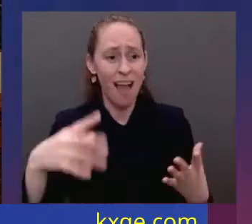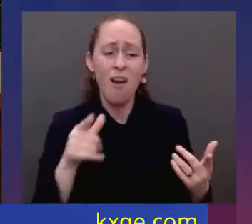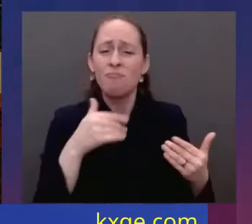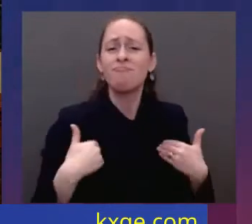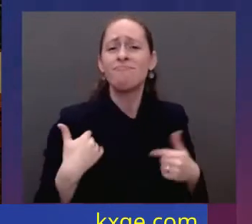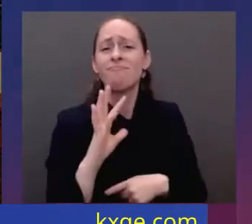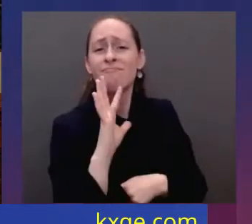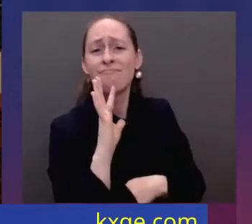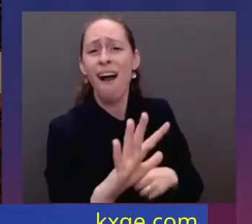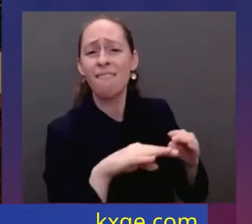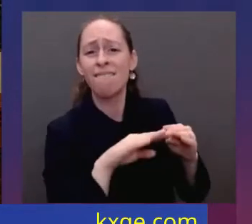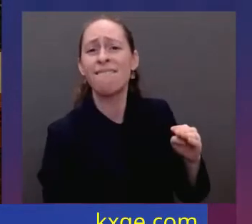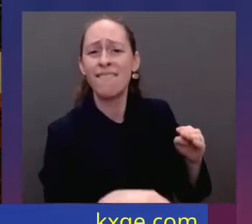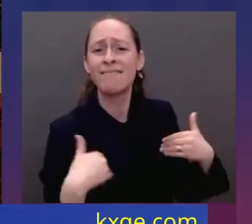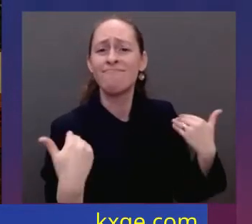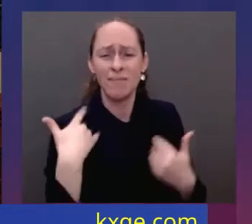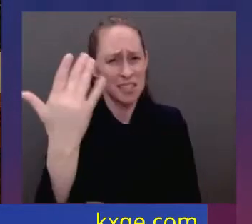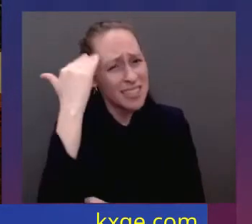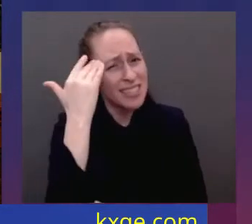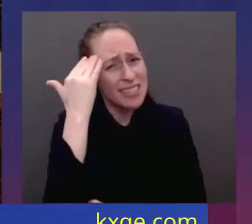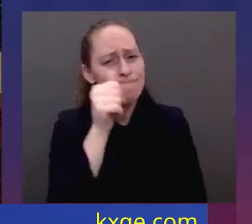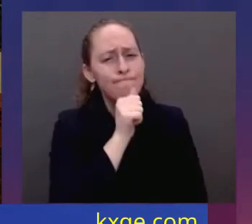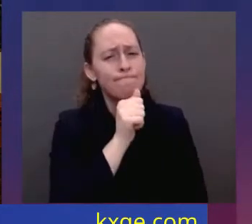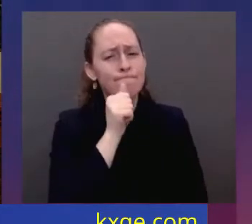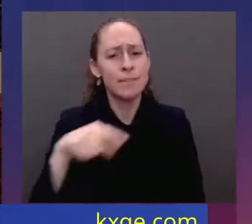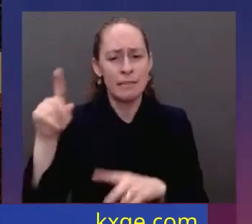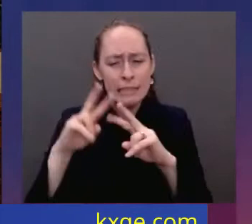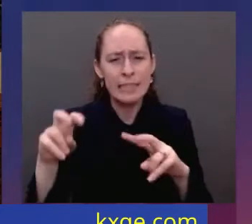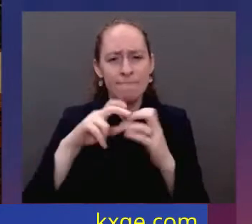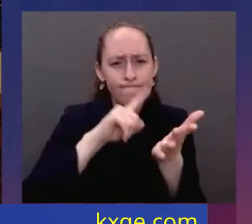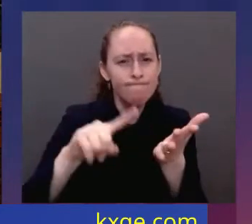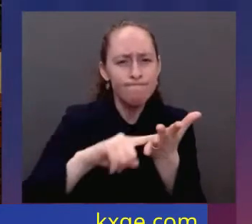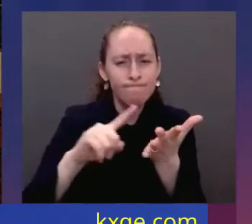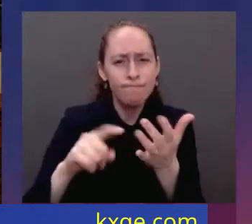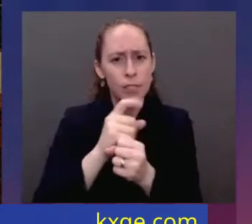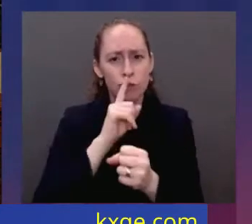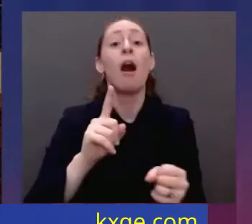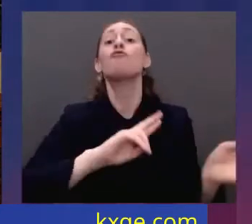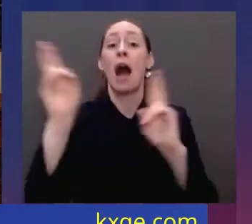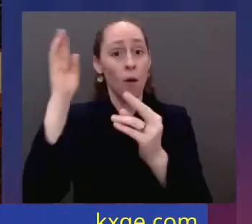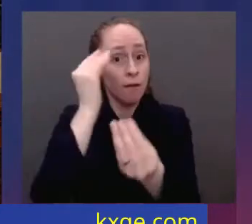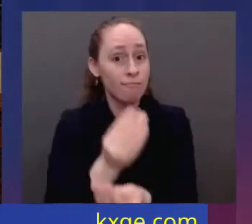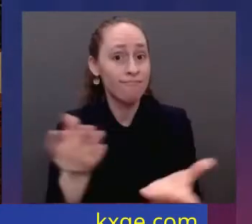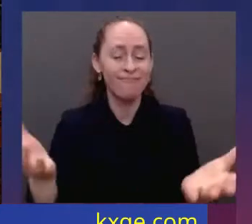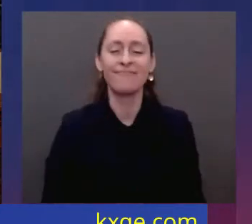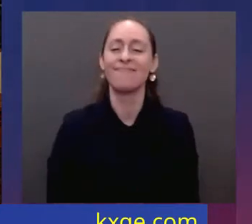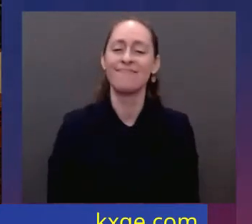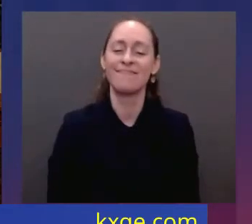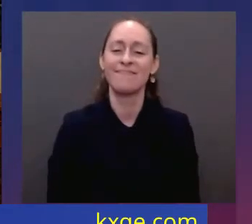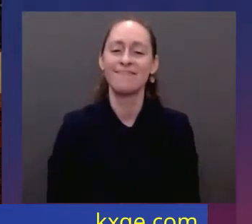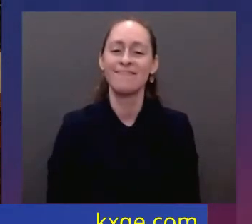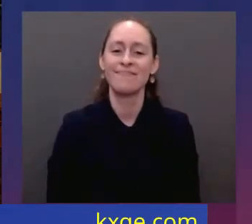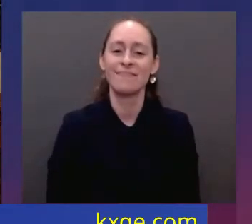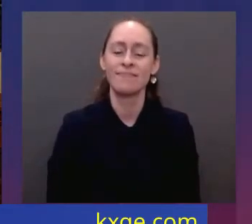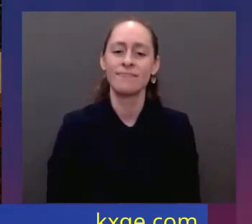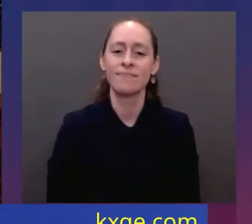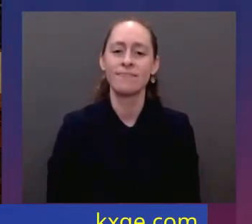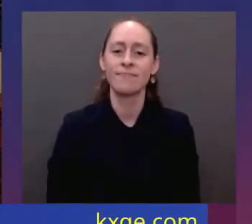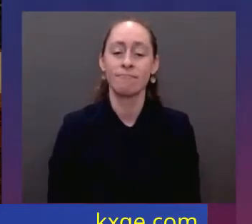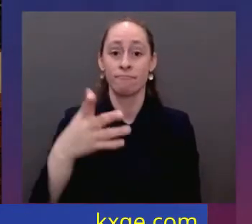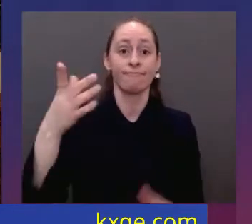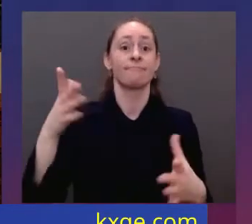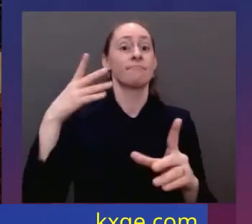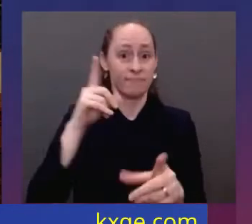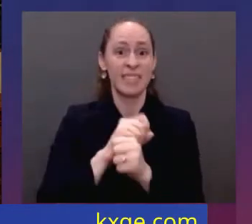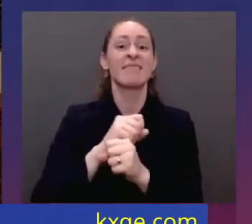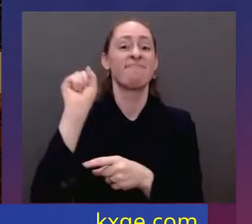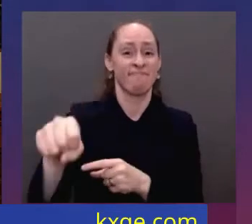We'll be ready with plenty of vaccines if and when they do. We're all ready. We are also ready with antiviral treatments. If you get COVID-19, the Pfizer pill reduces